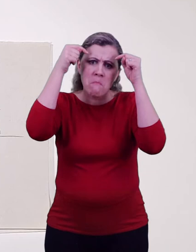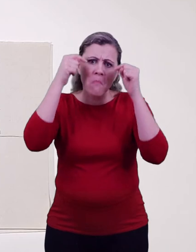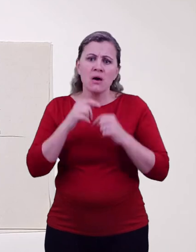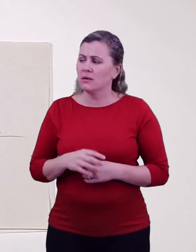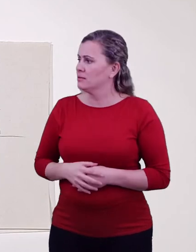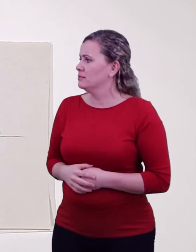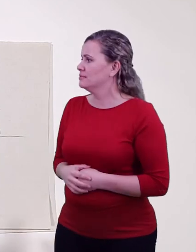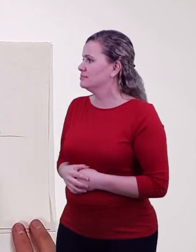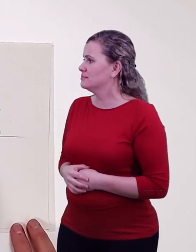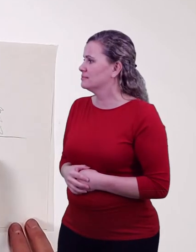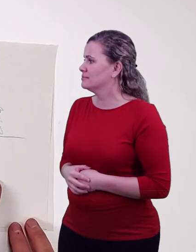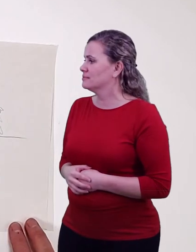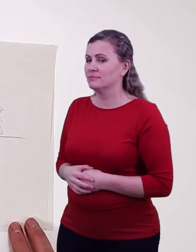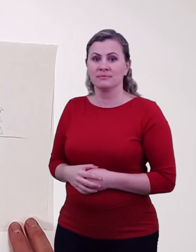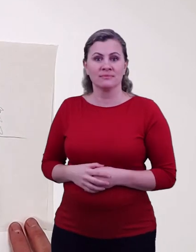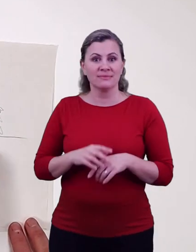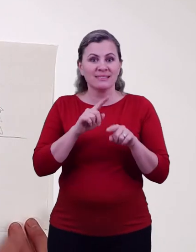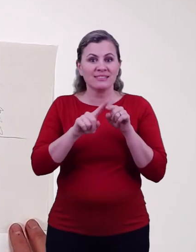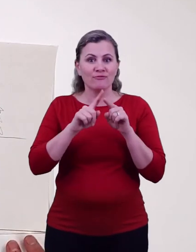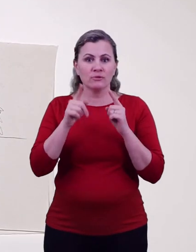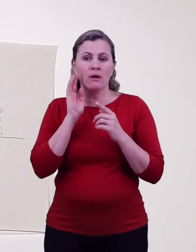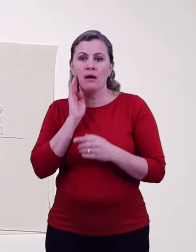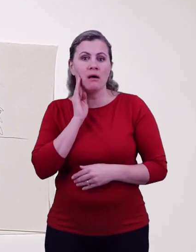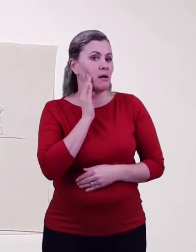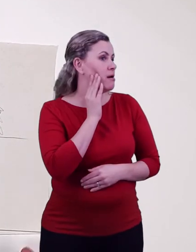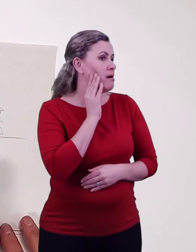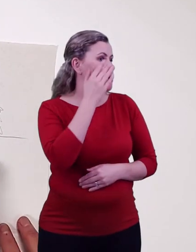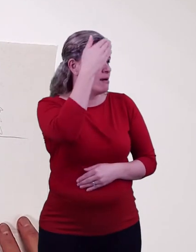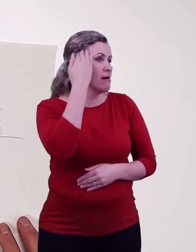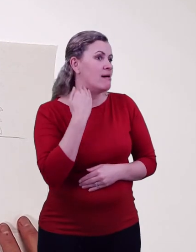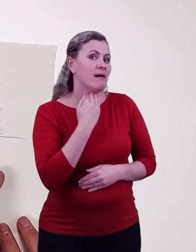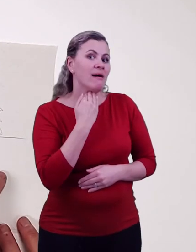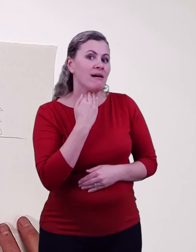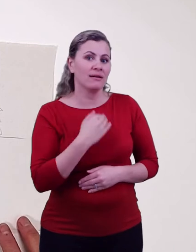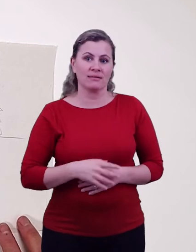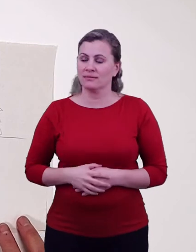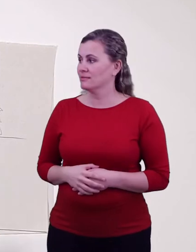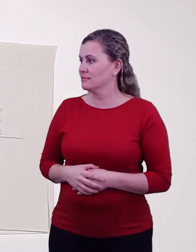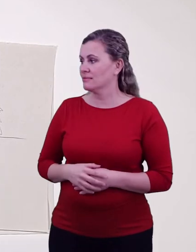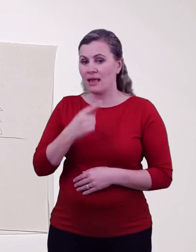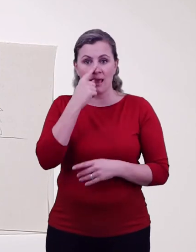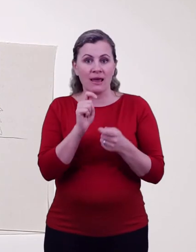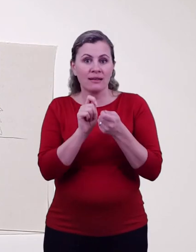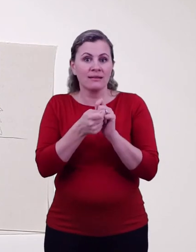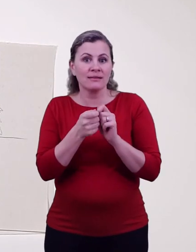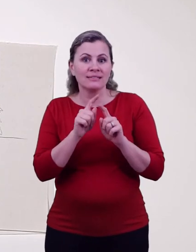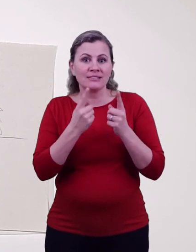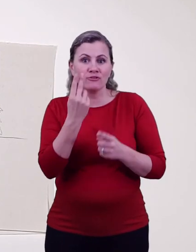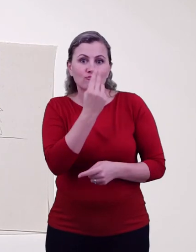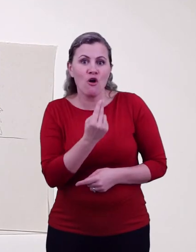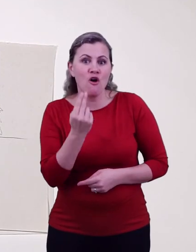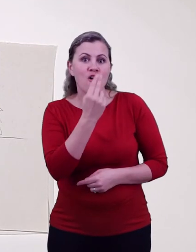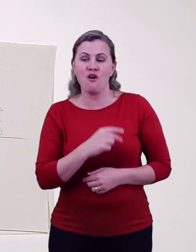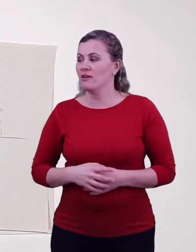practiced drawing Orani's profile. Remember to start with your face shape and add the position lines to get your character's face